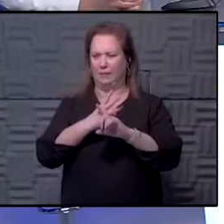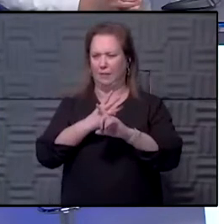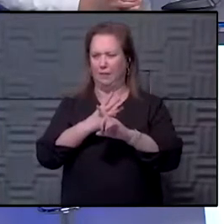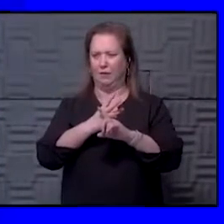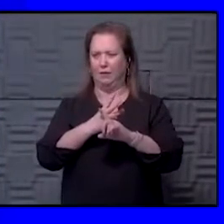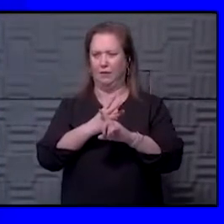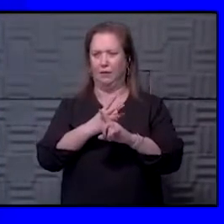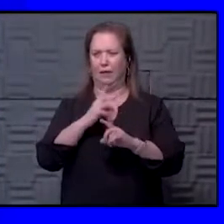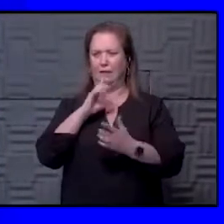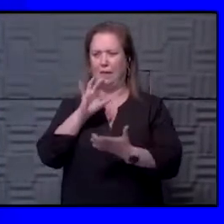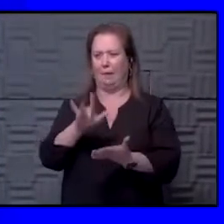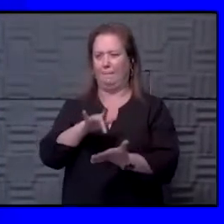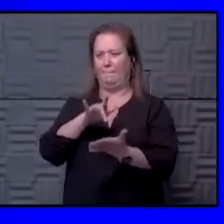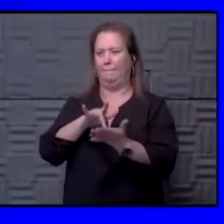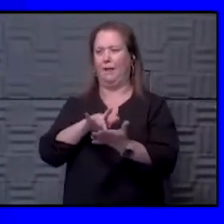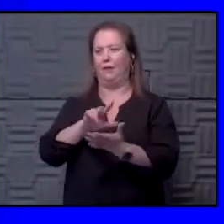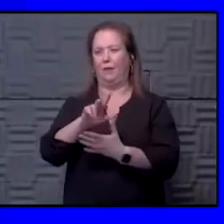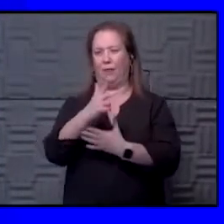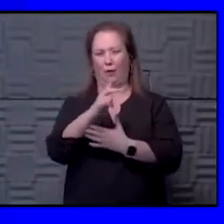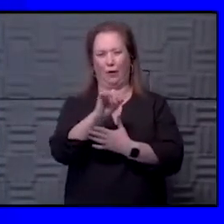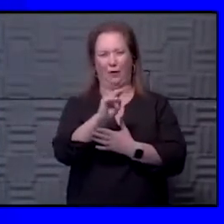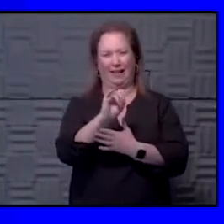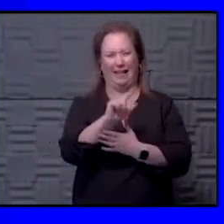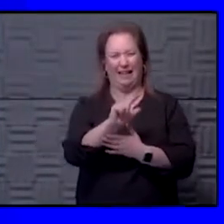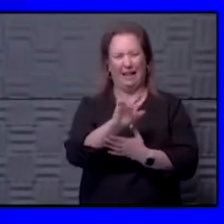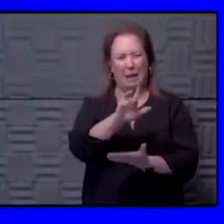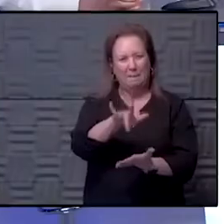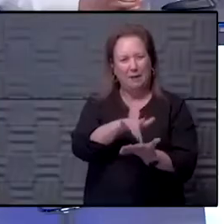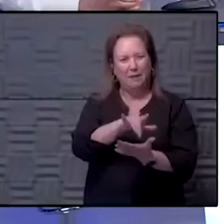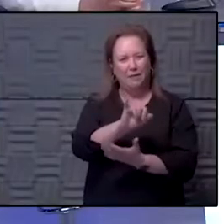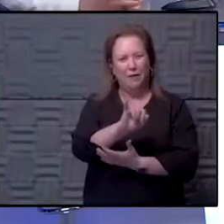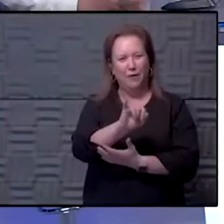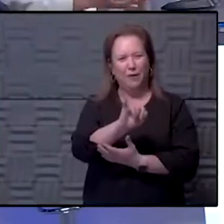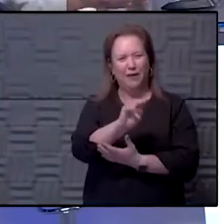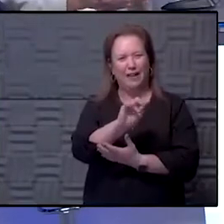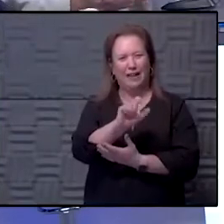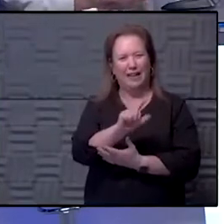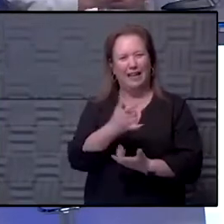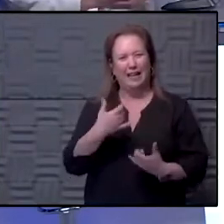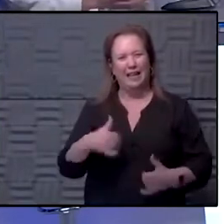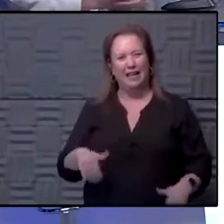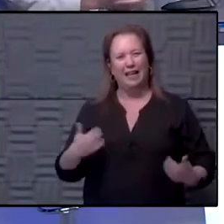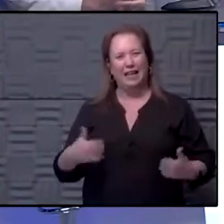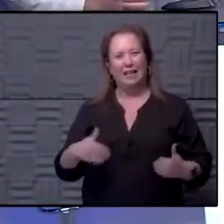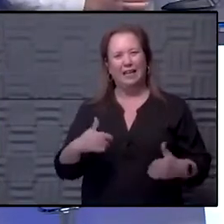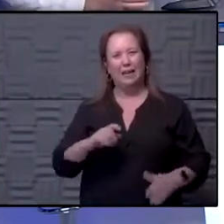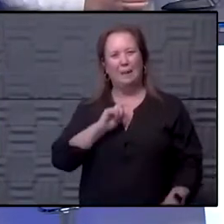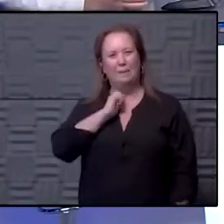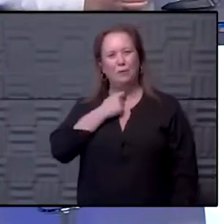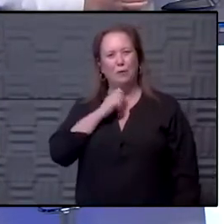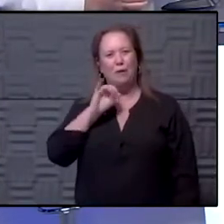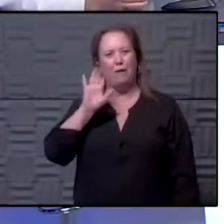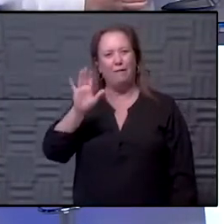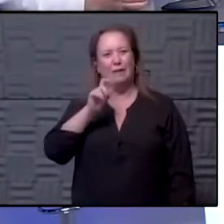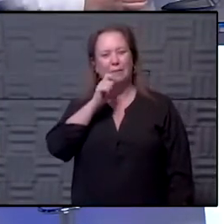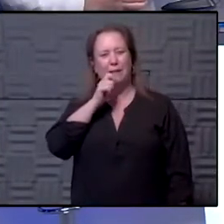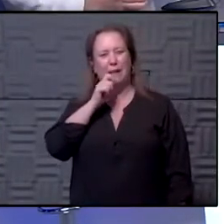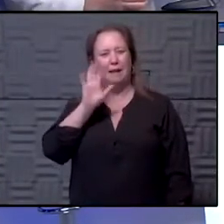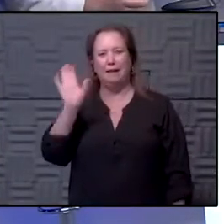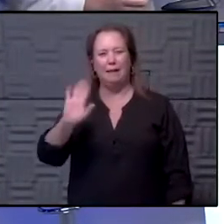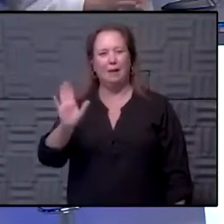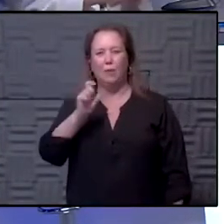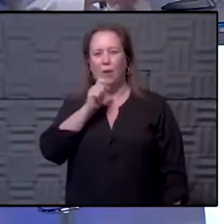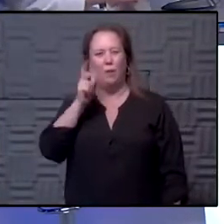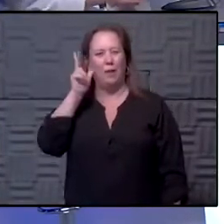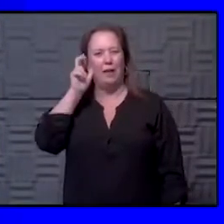Yeah. I mean, I'll say middle of the third. Middle of the third inning? We've got a long Can we mute his mic? Can we mute his mic, please?